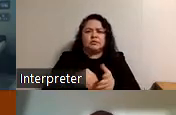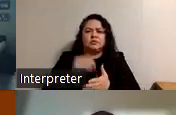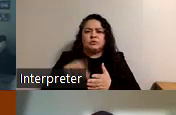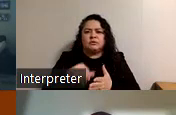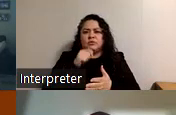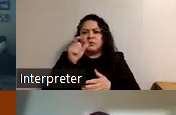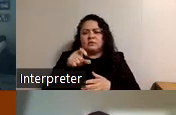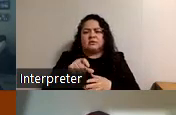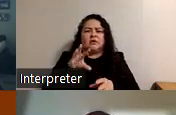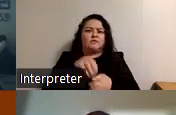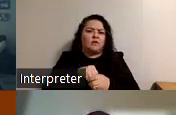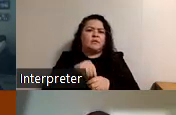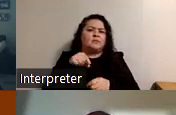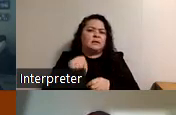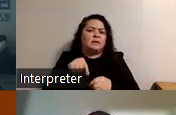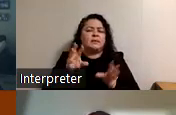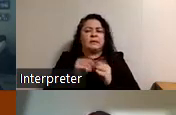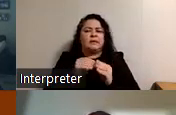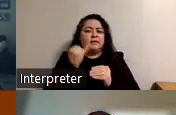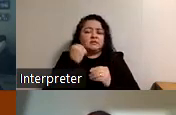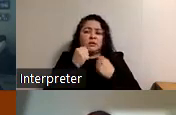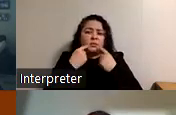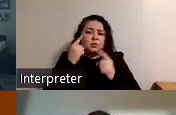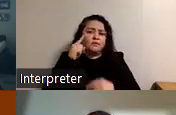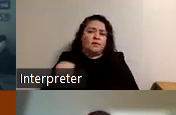necessarily involve them being at the meeting if that's not going to work for them